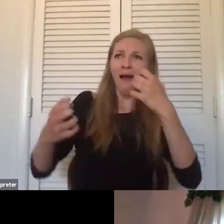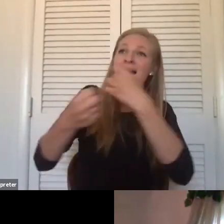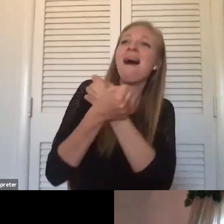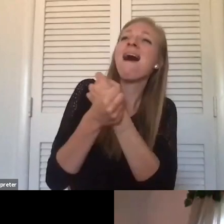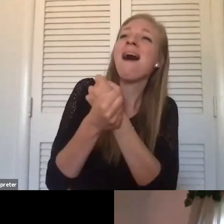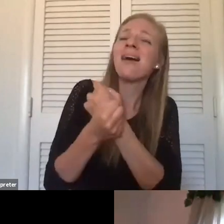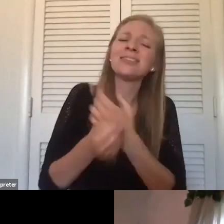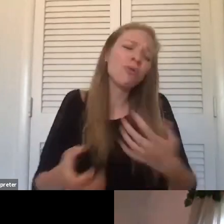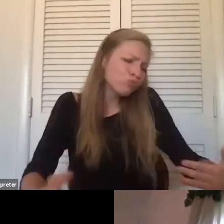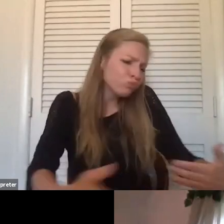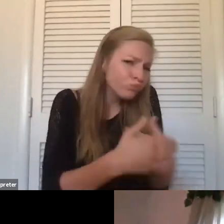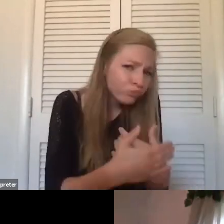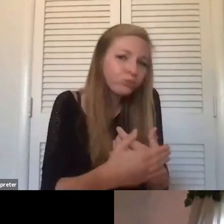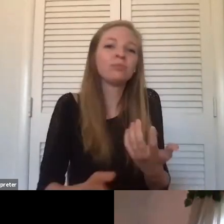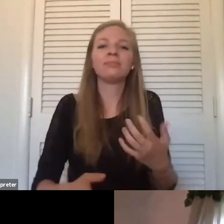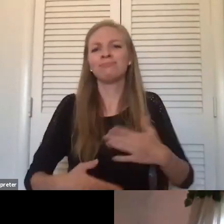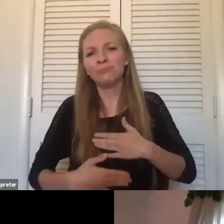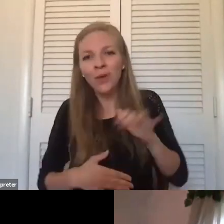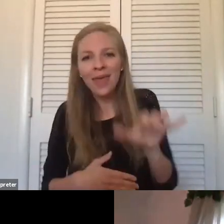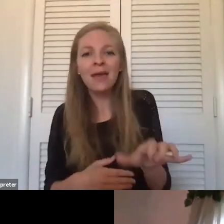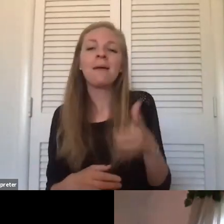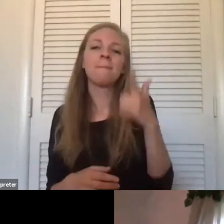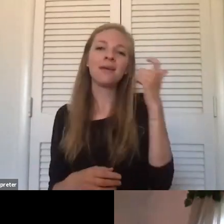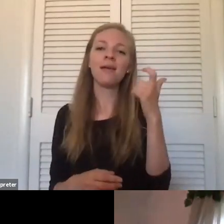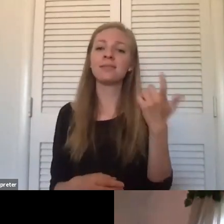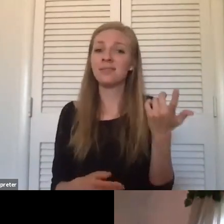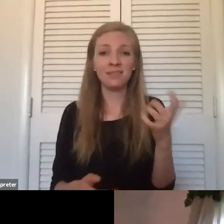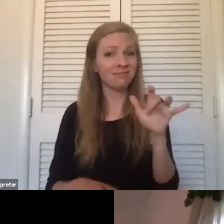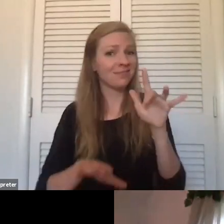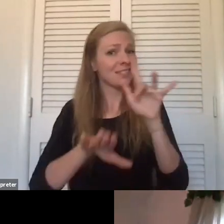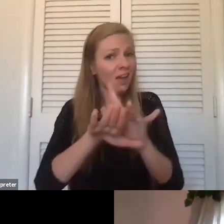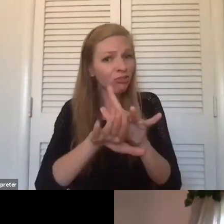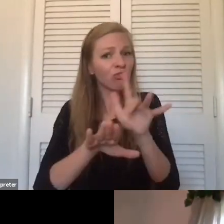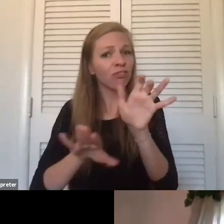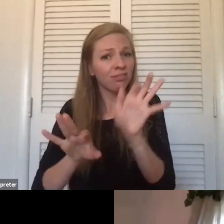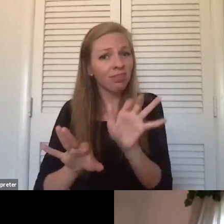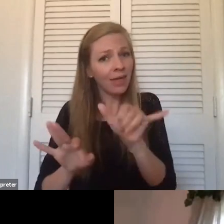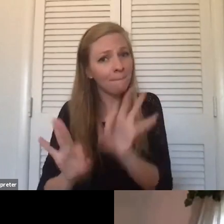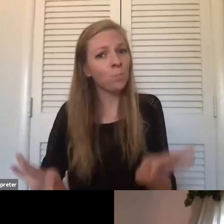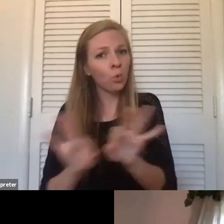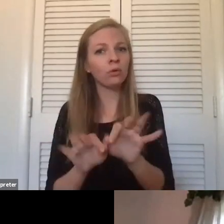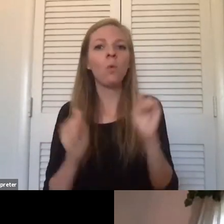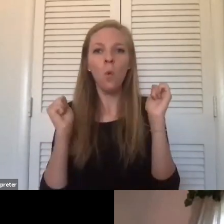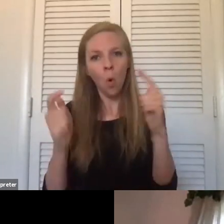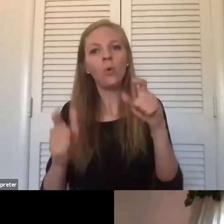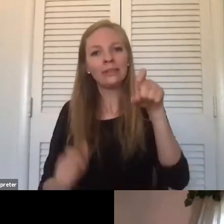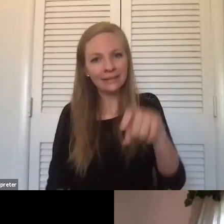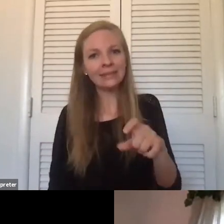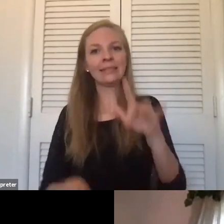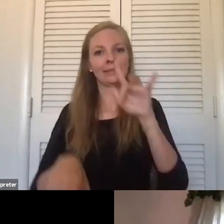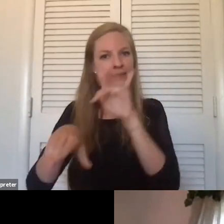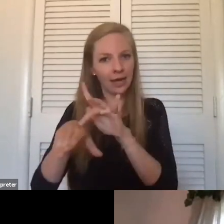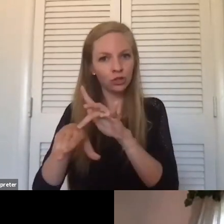embrace them because they, I mean, it's, it's important. All of us need it, but I would say this